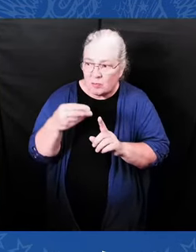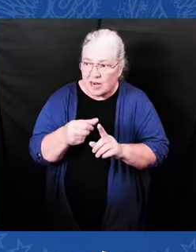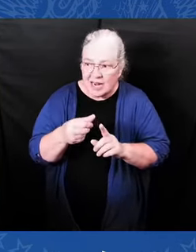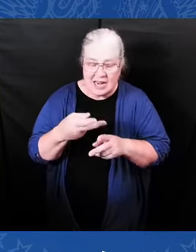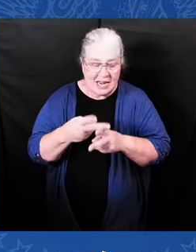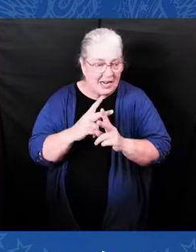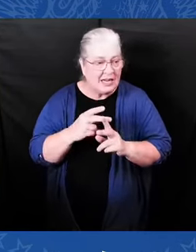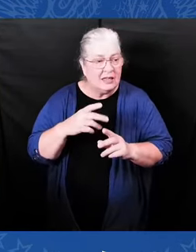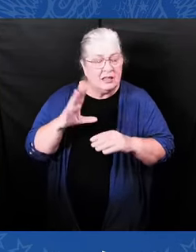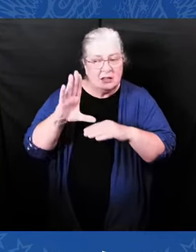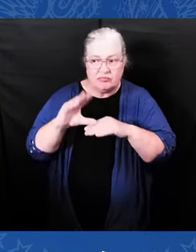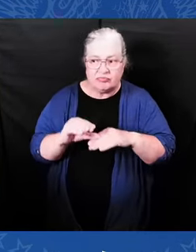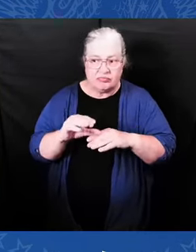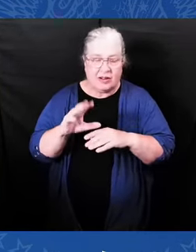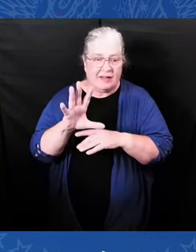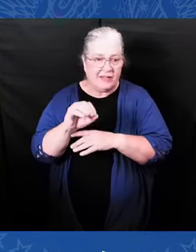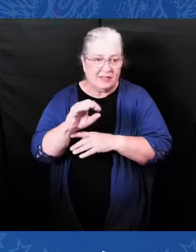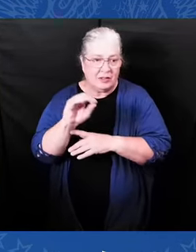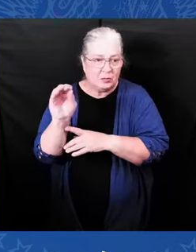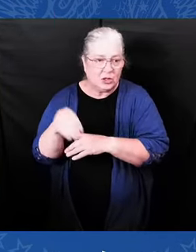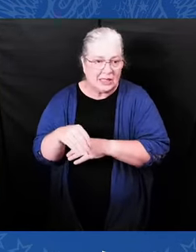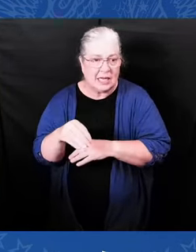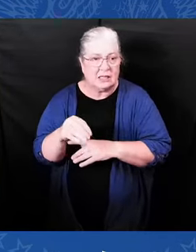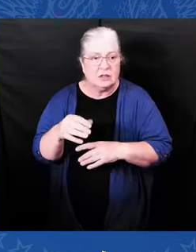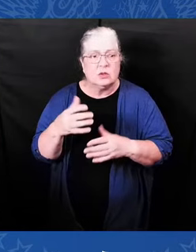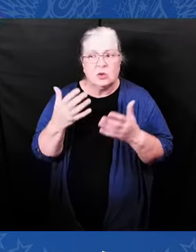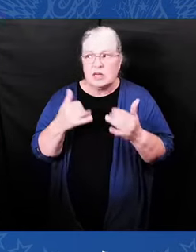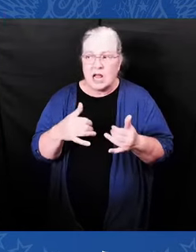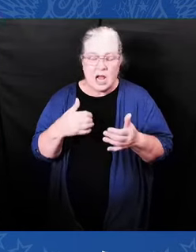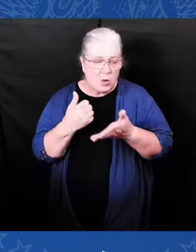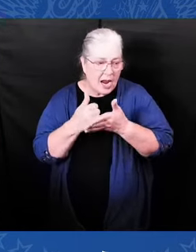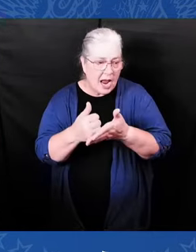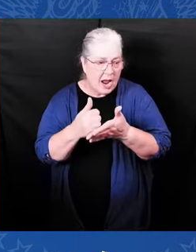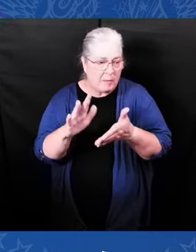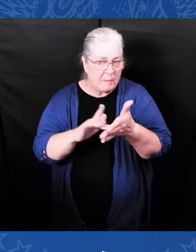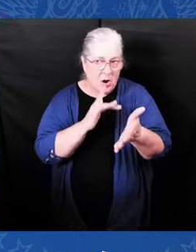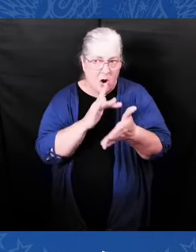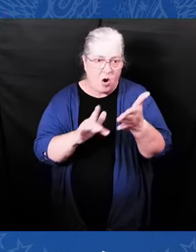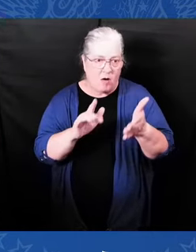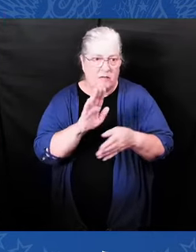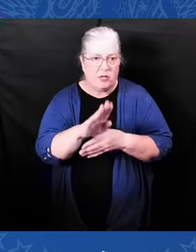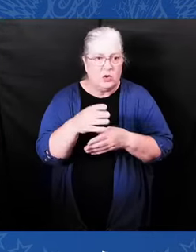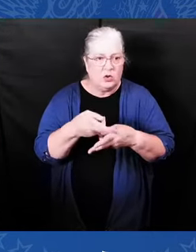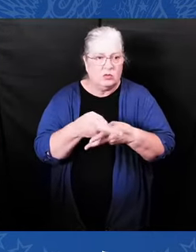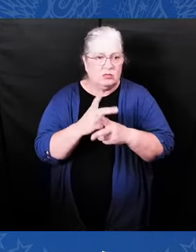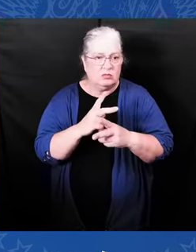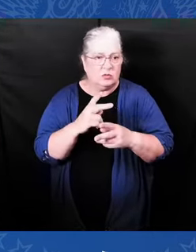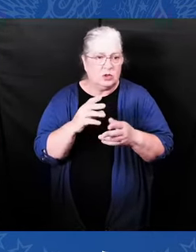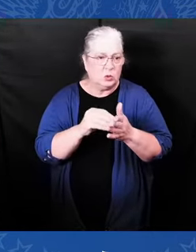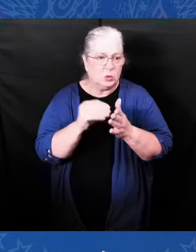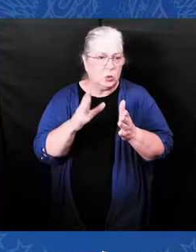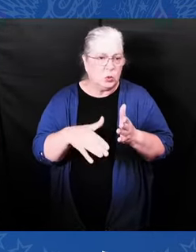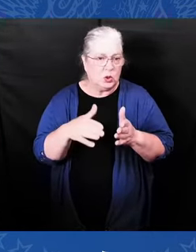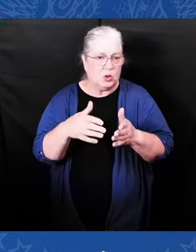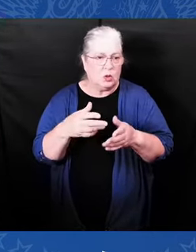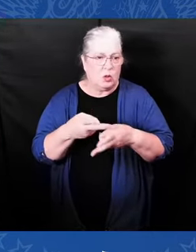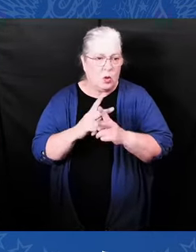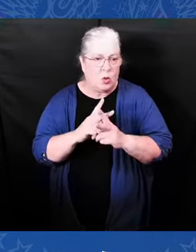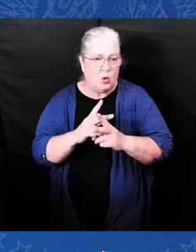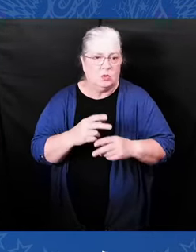We know Black college graduates have an average of $25,000 more in student debt than white graduates.